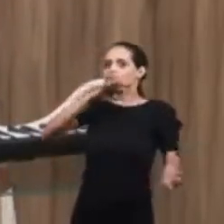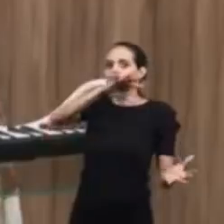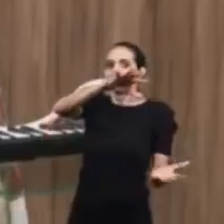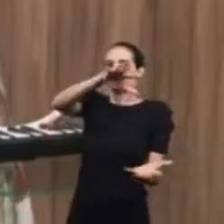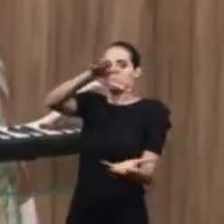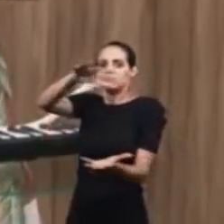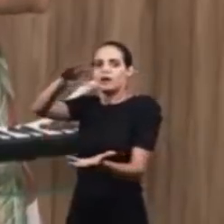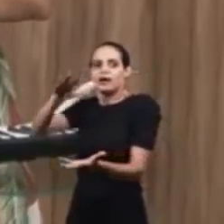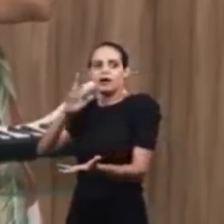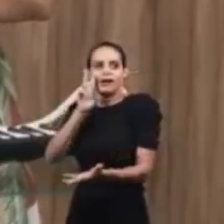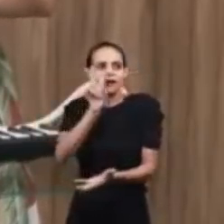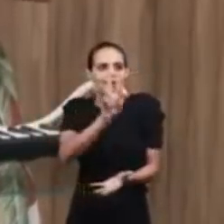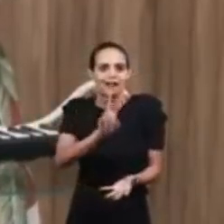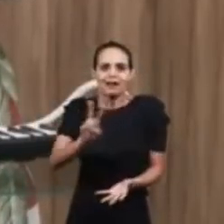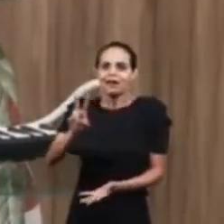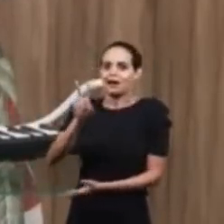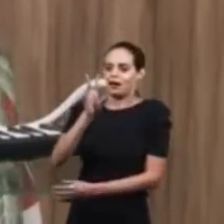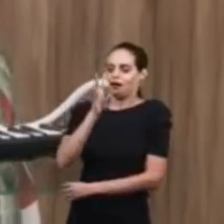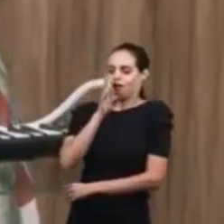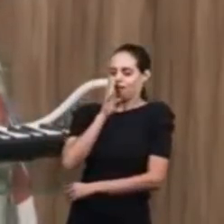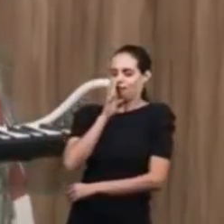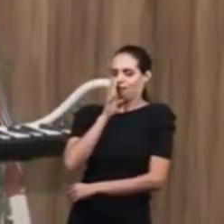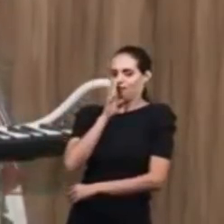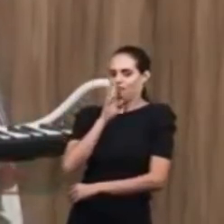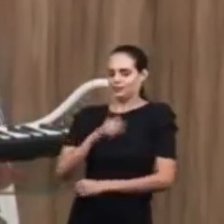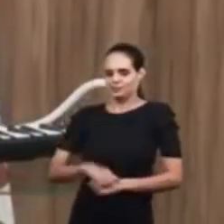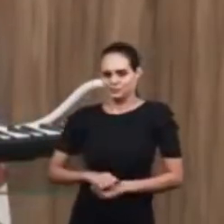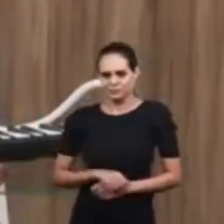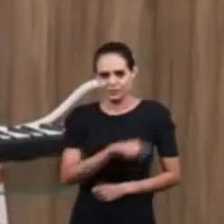we would learn today. Do you guys know?